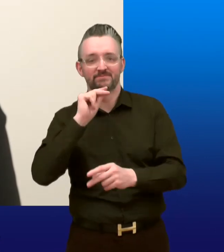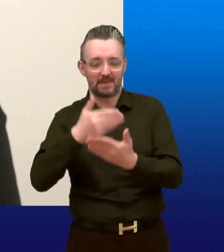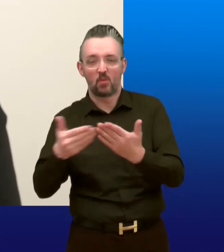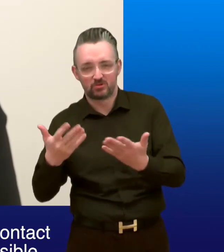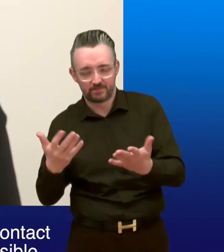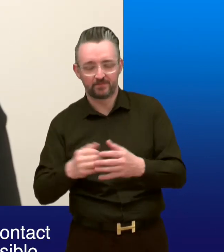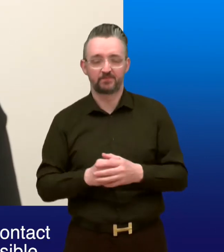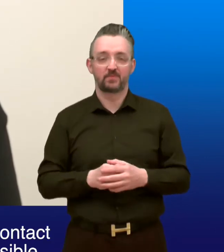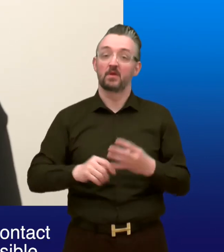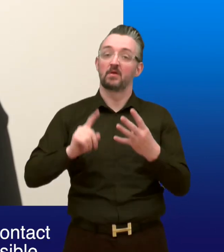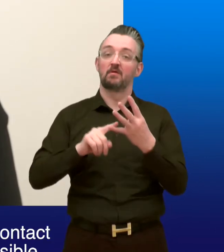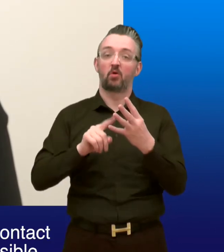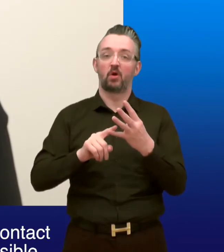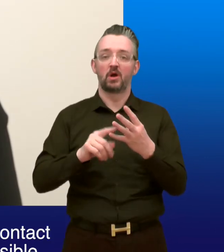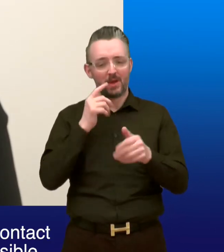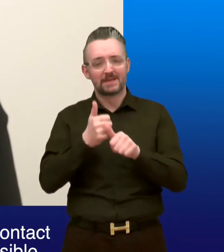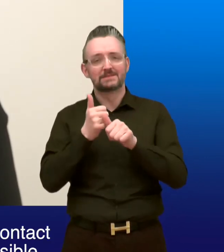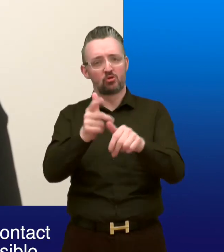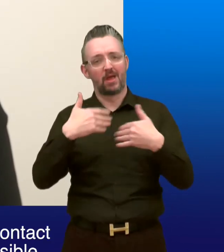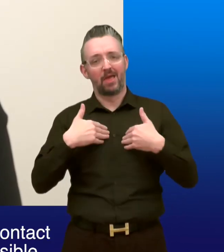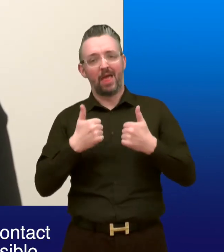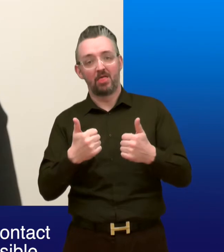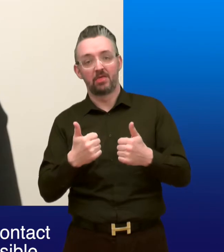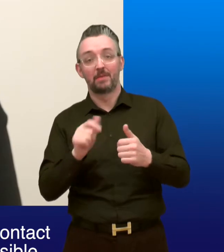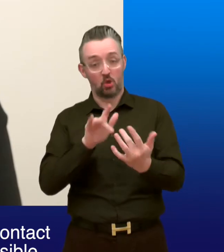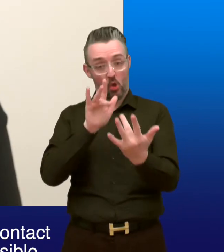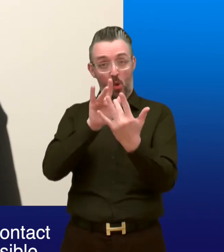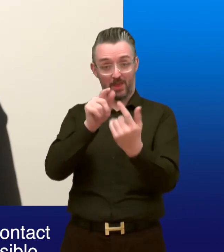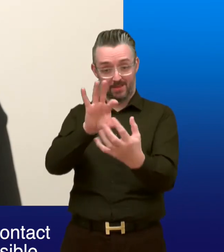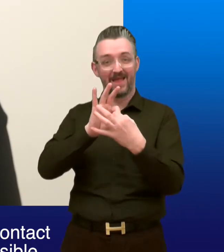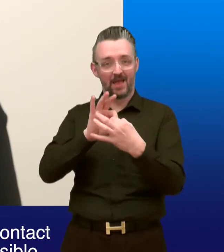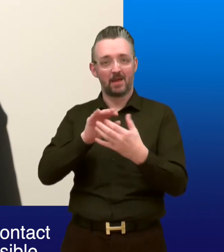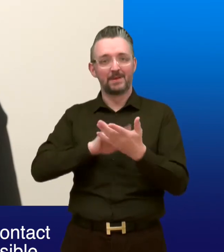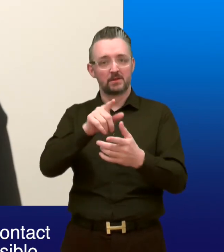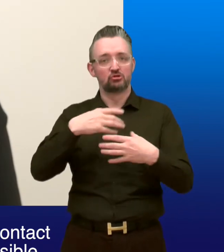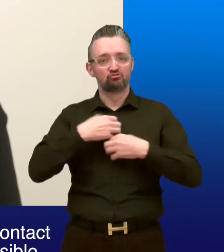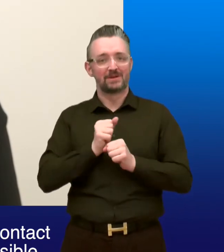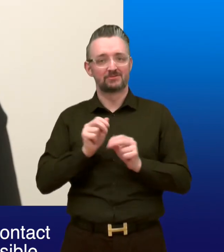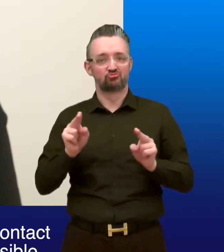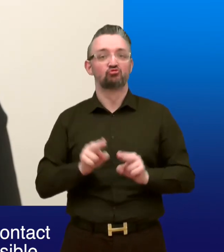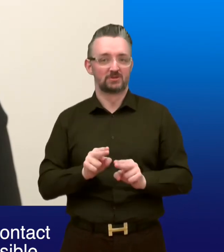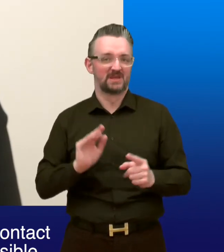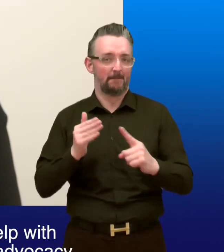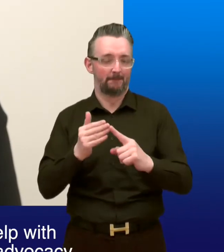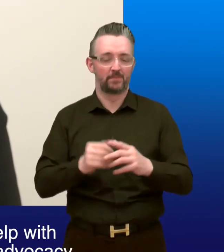providing interpreters. 4. Support your wellbeing and make your contact with us as positive and stress-free as possible.